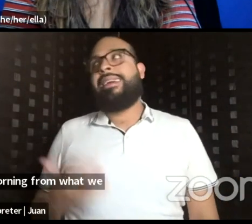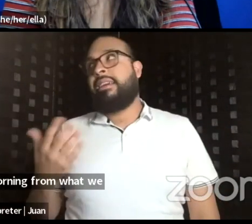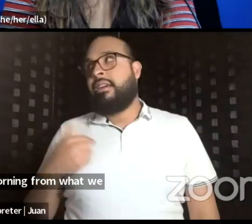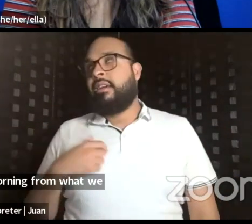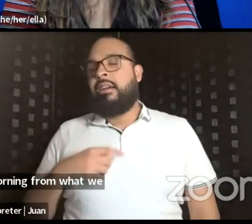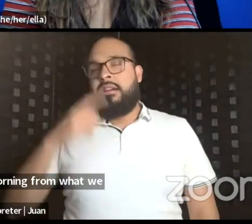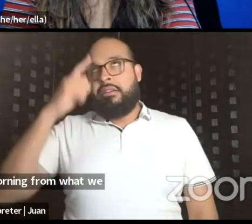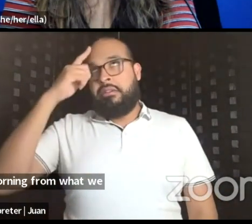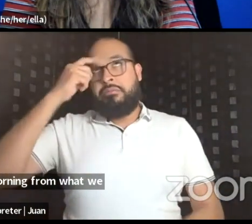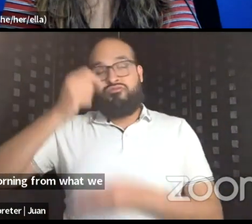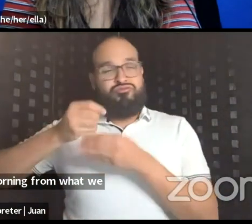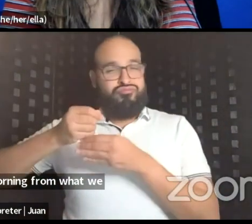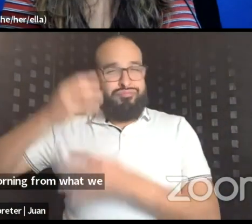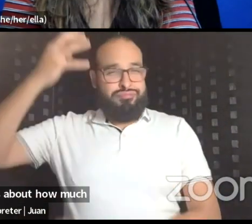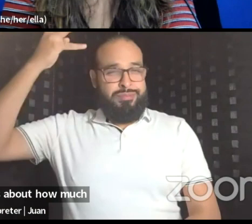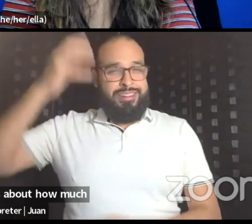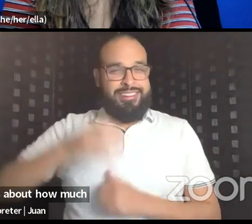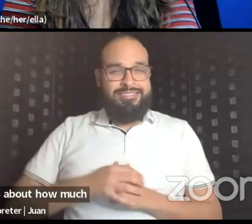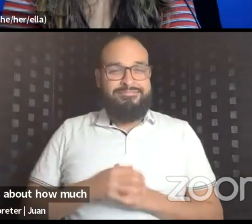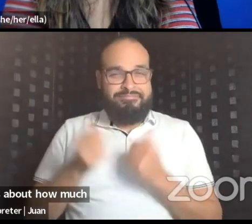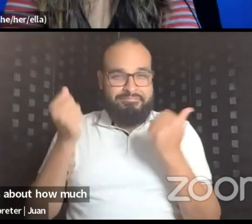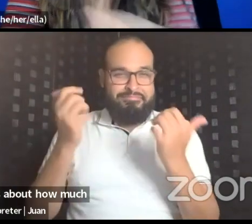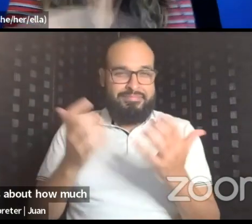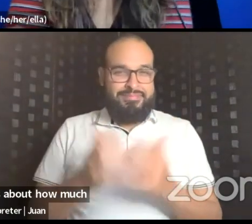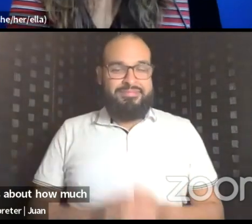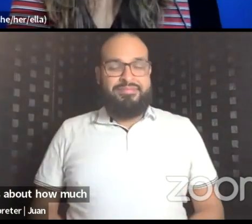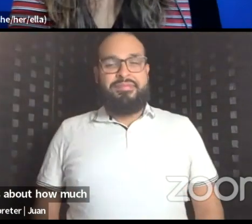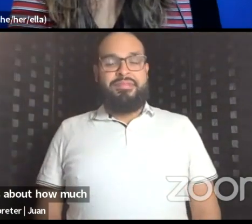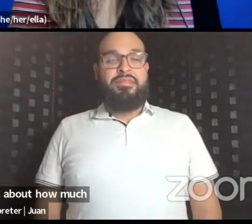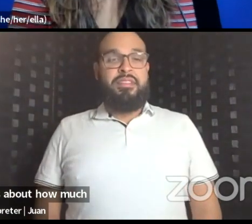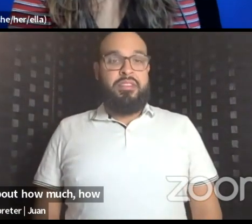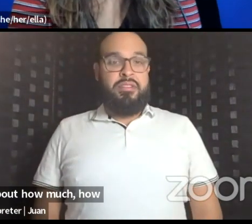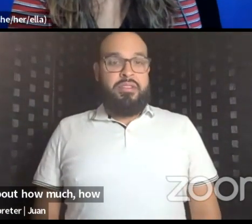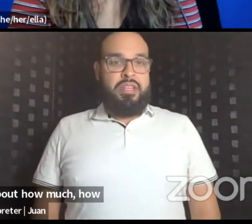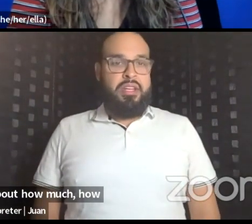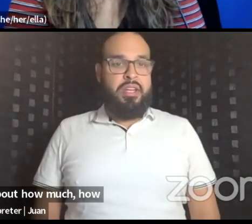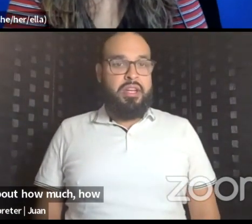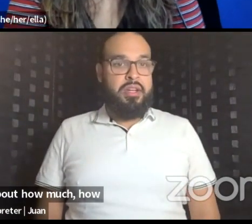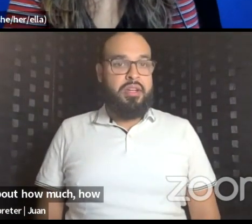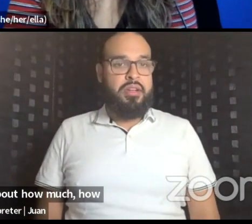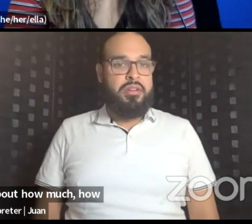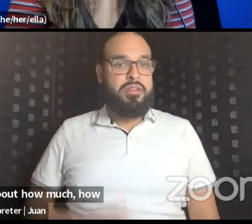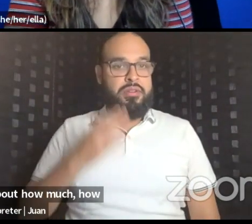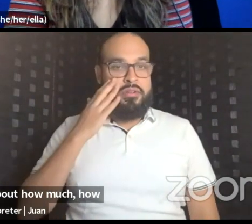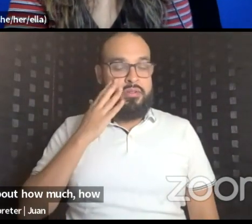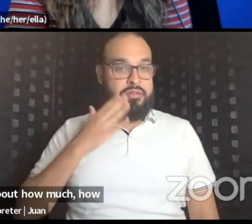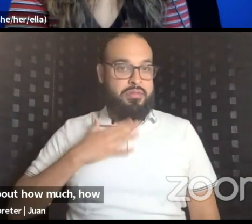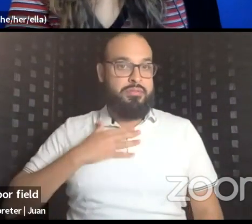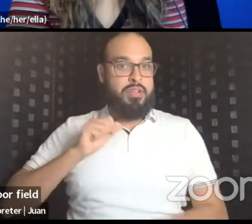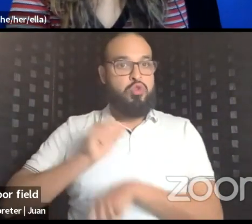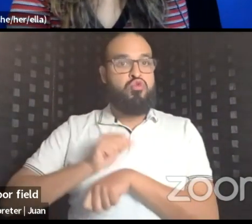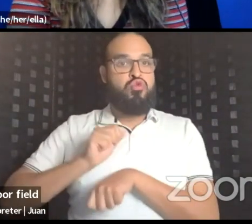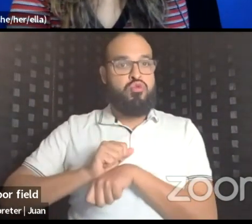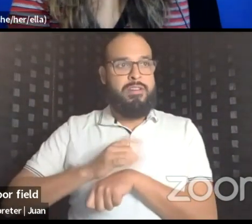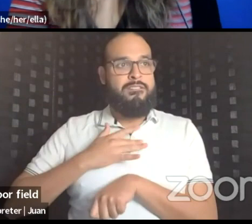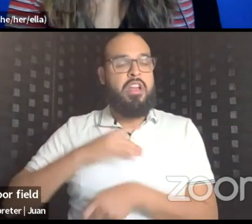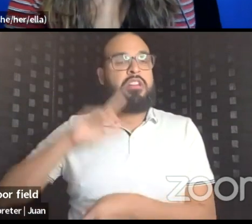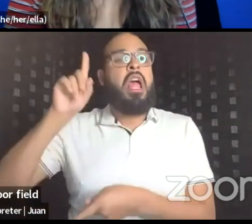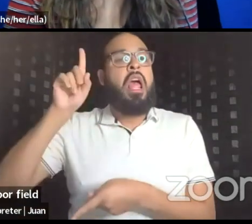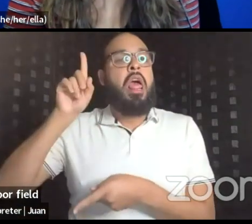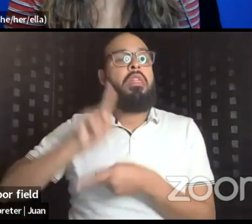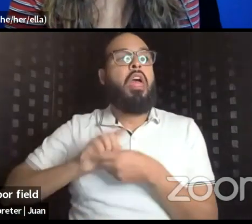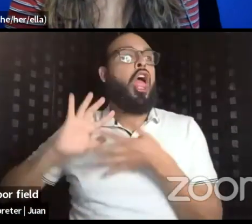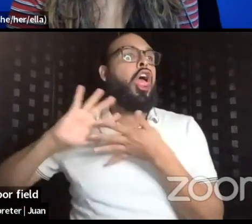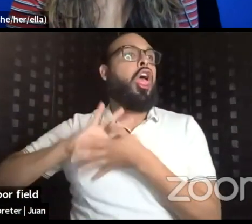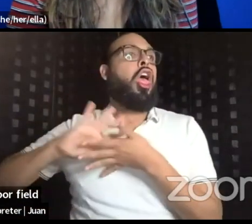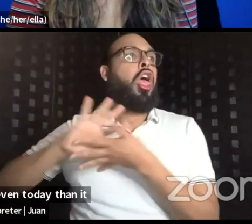many thoughts, so many thoughts about how much less invisible my labor feels even today than it did three days ago,